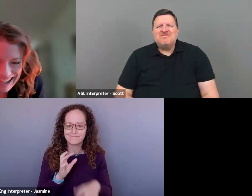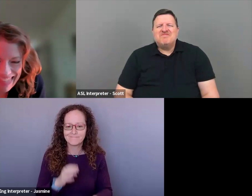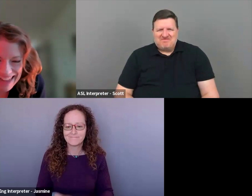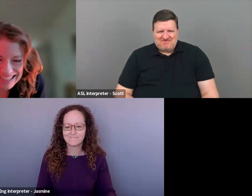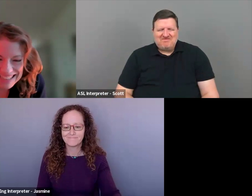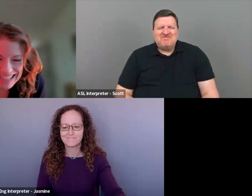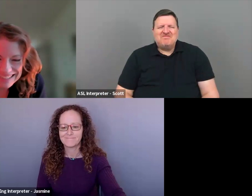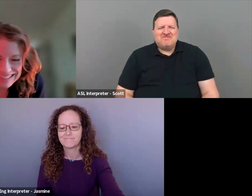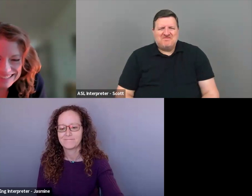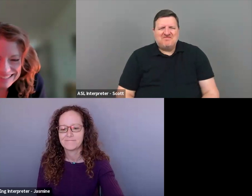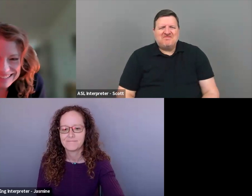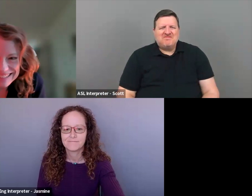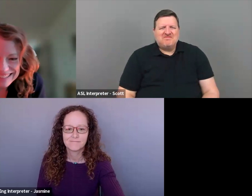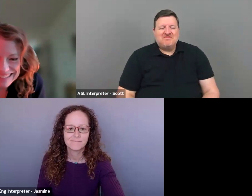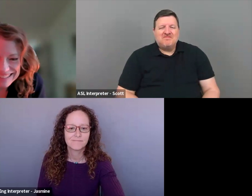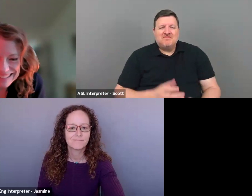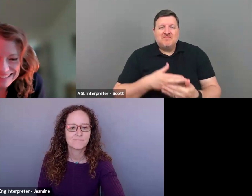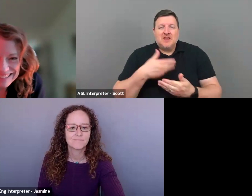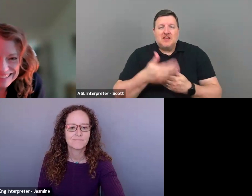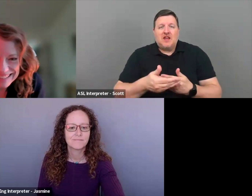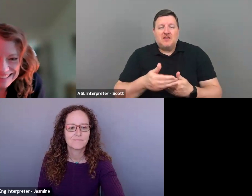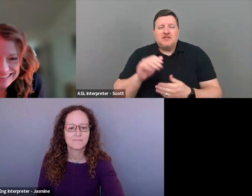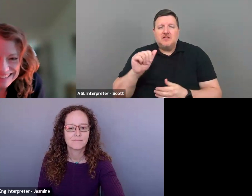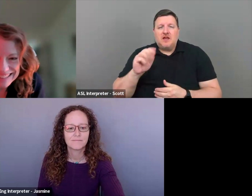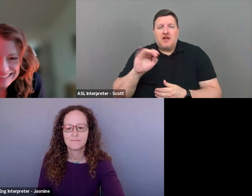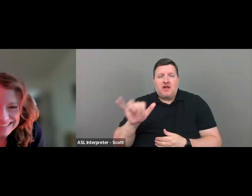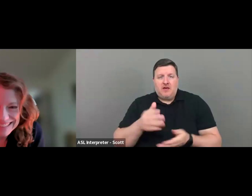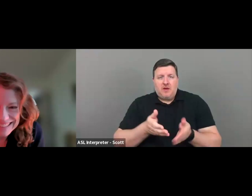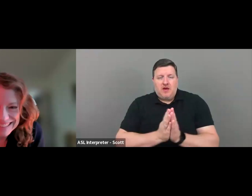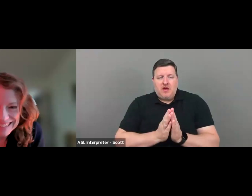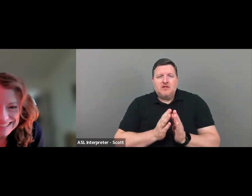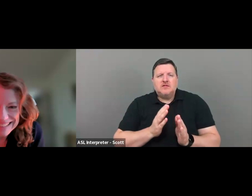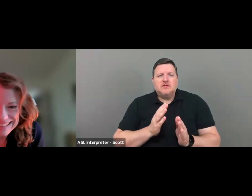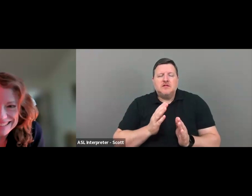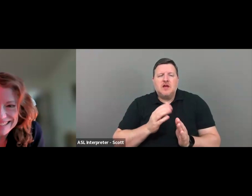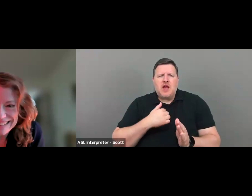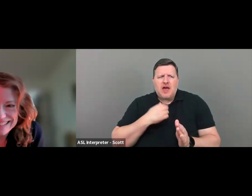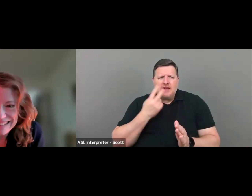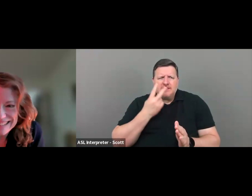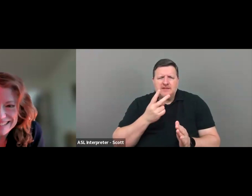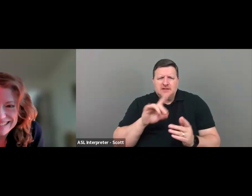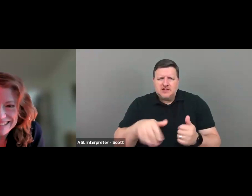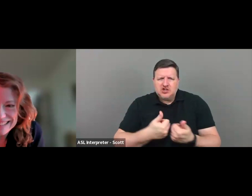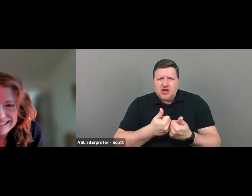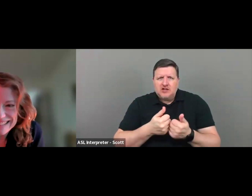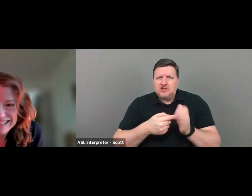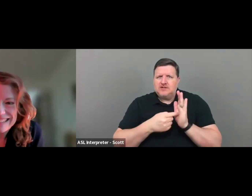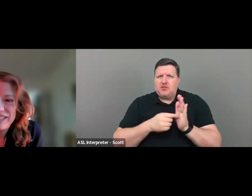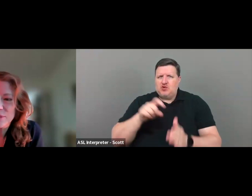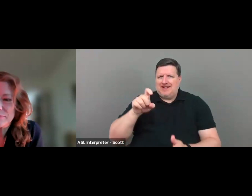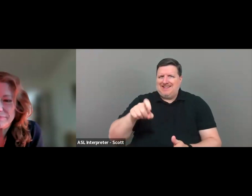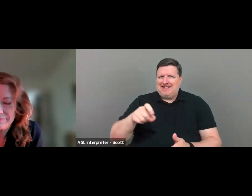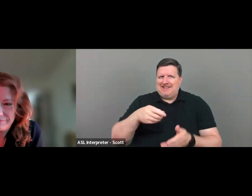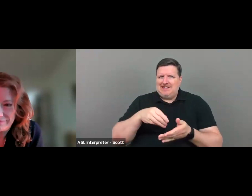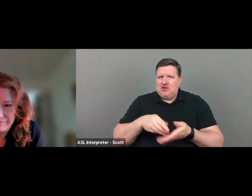Um, next we have from Amy, um, I find a challenge is demonstrating need in a way that will